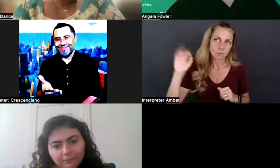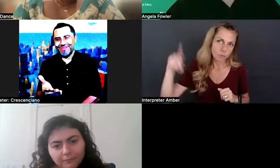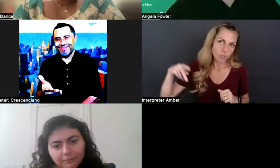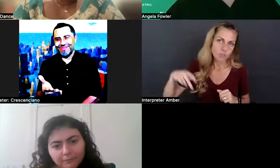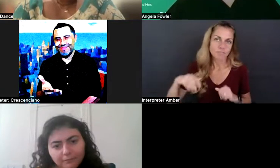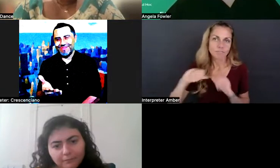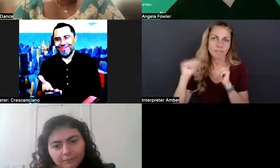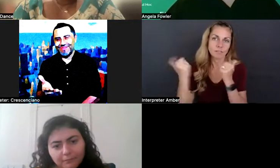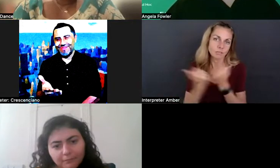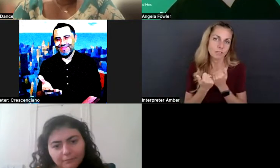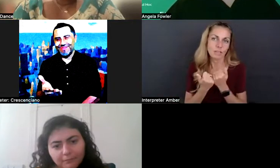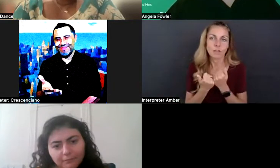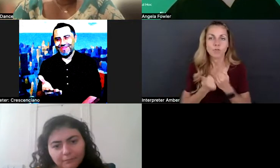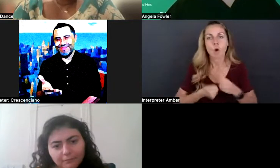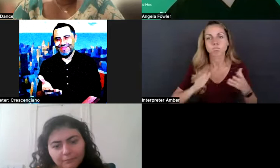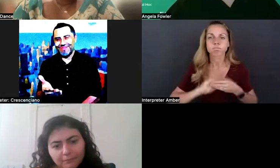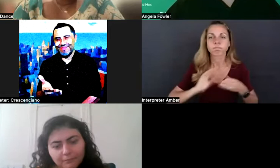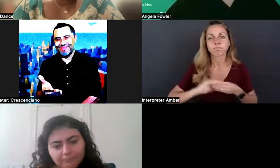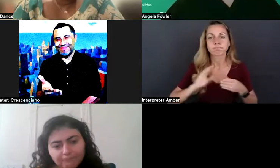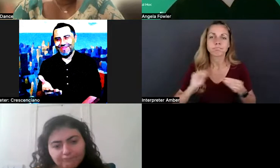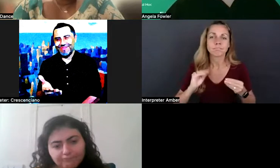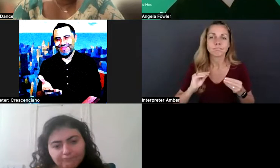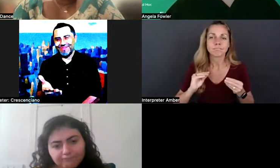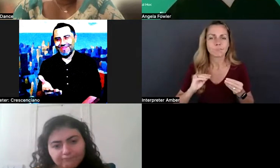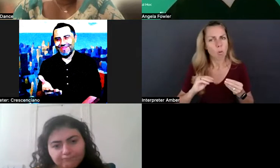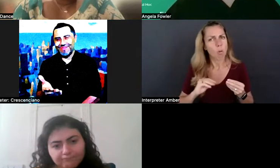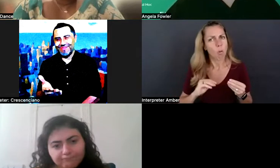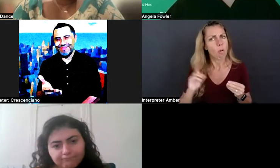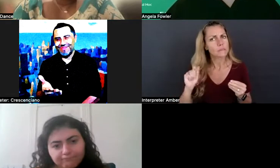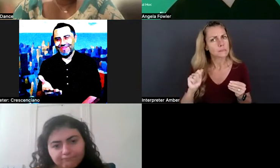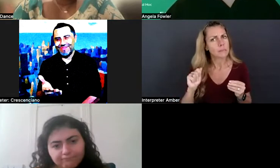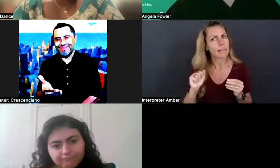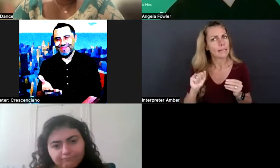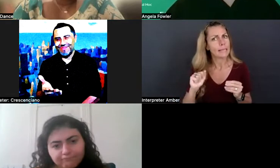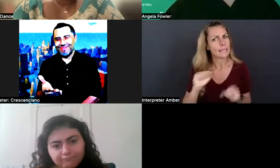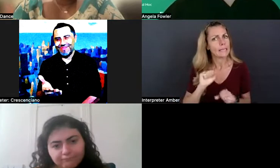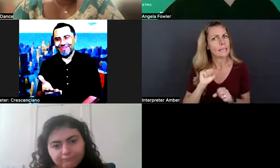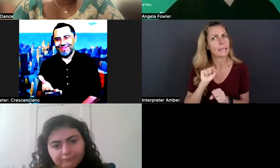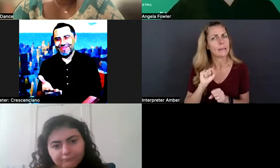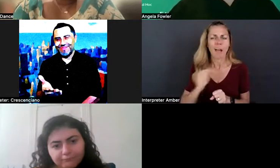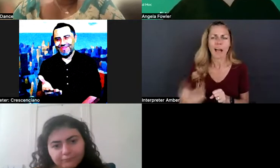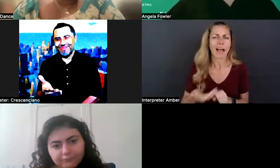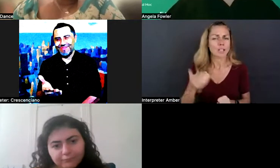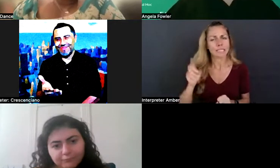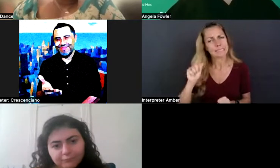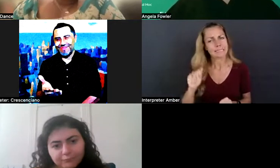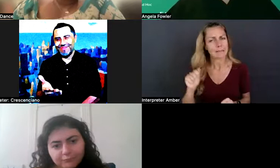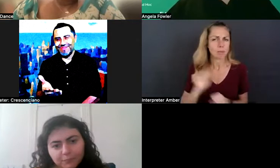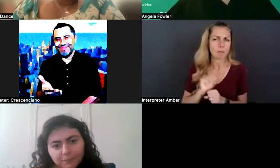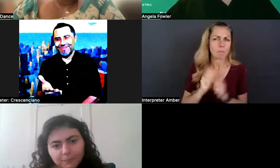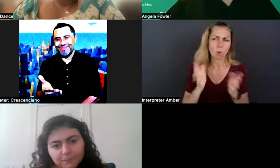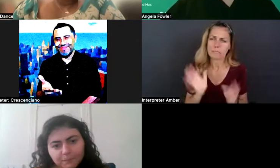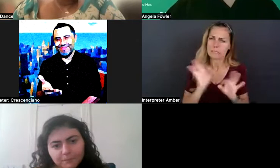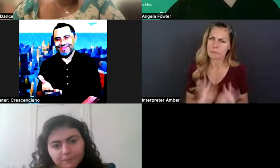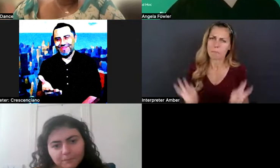know, uh, the value of disability employment and what's like, what the value of, of disabled employees in the workplace and let's